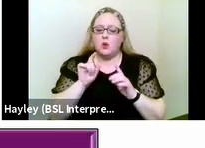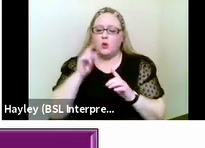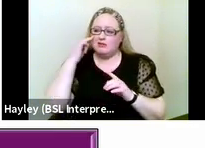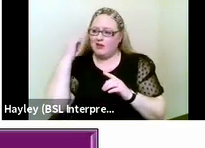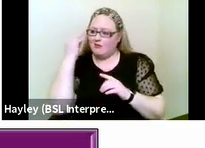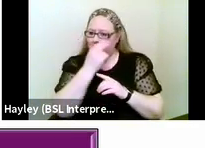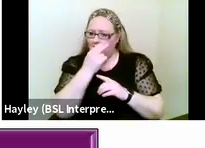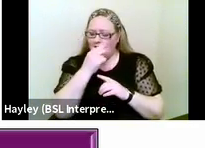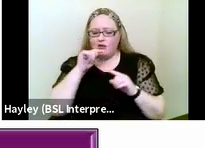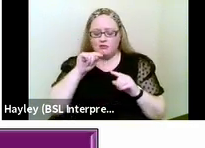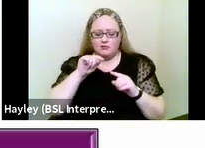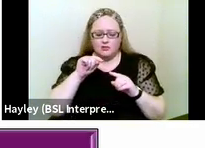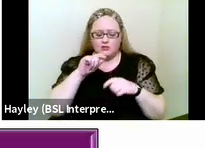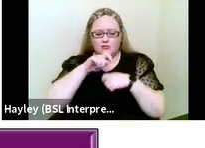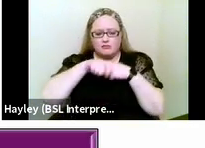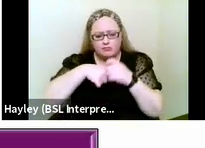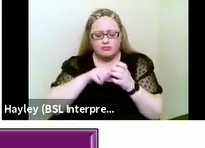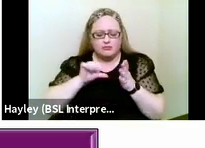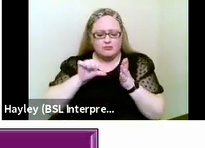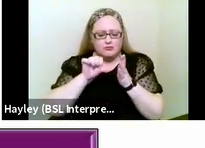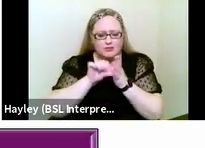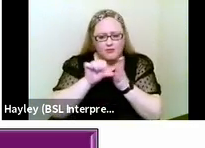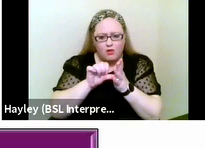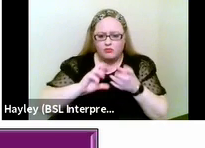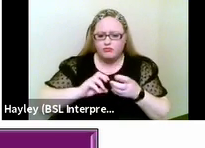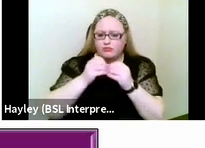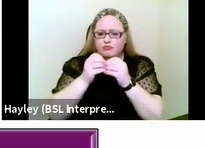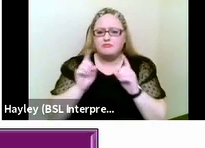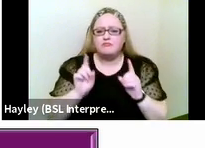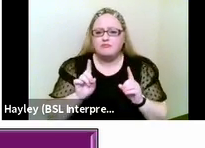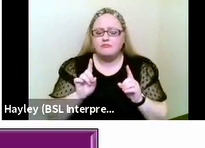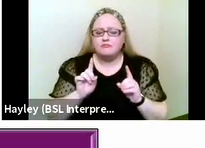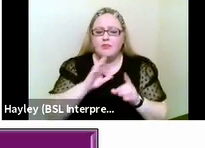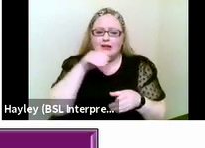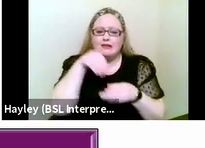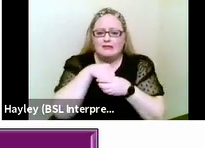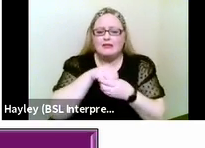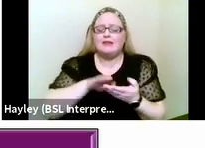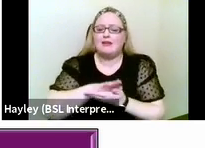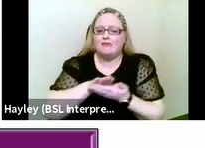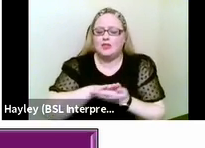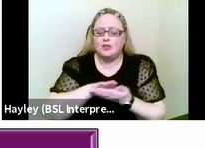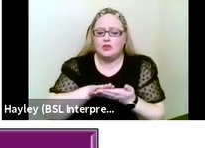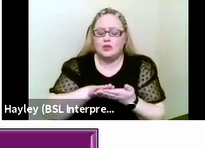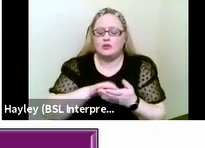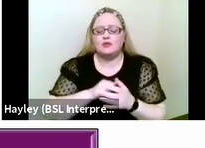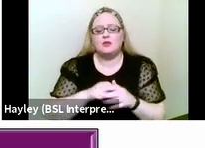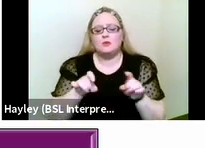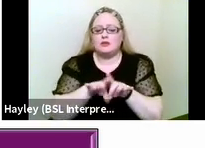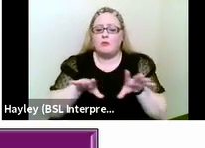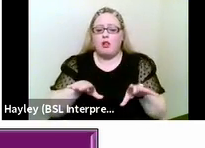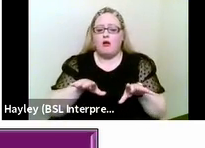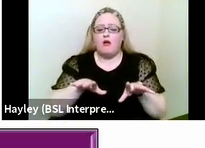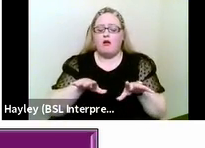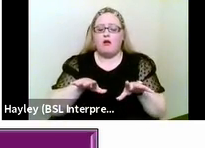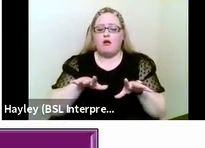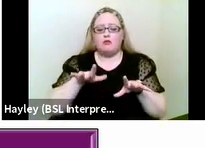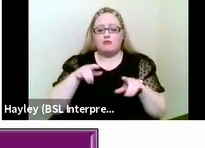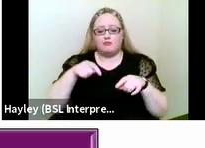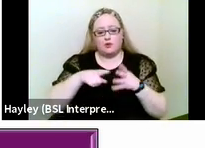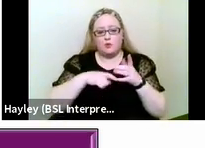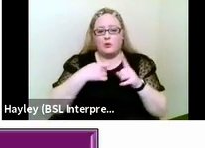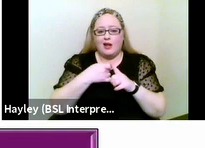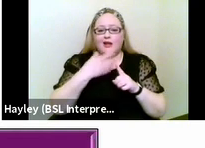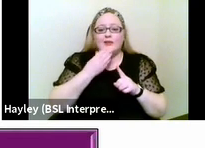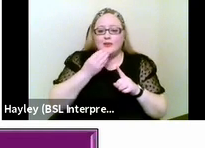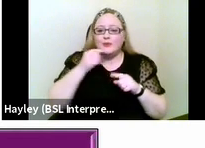cause that's central to the definition and that's similar to what we find uh in the uk